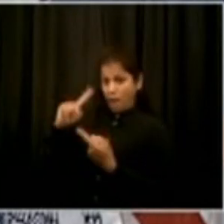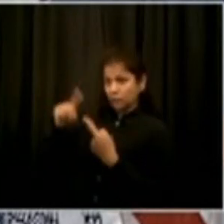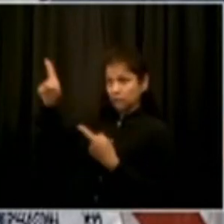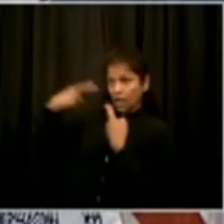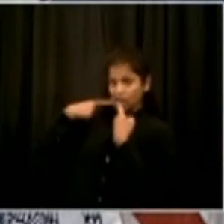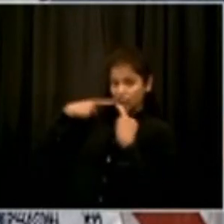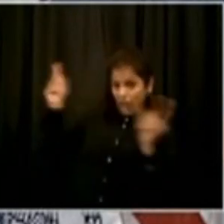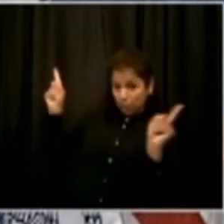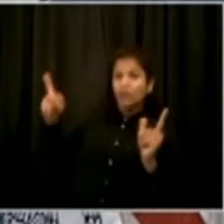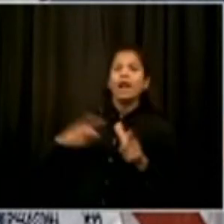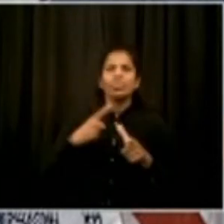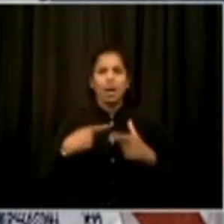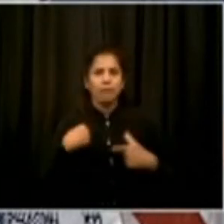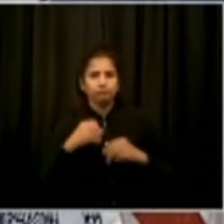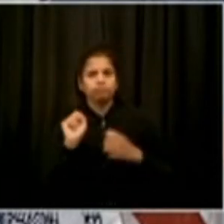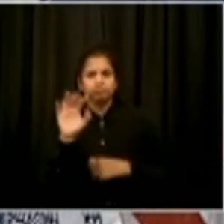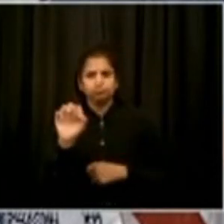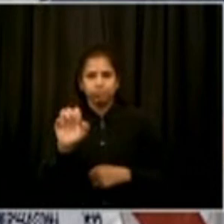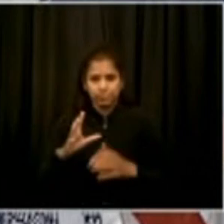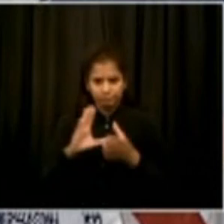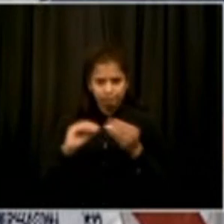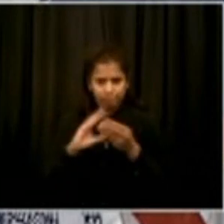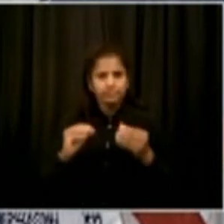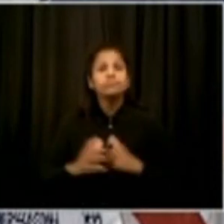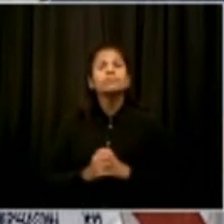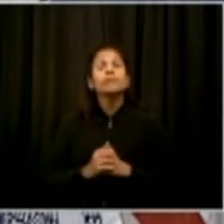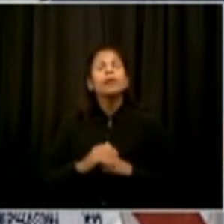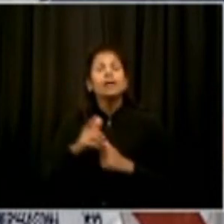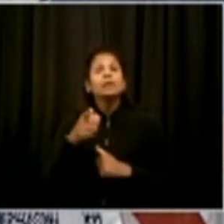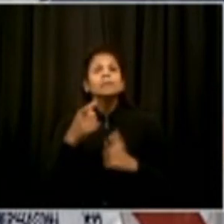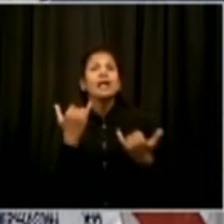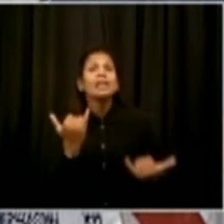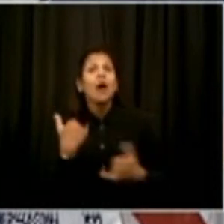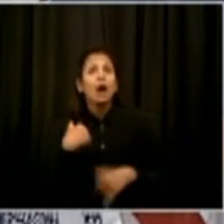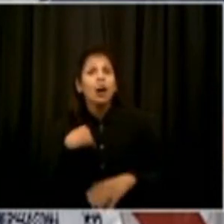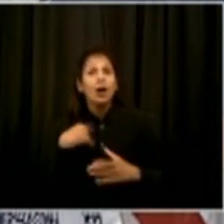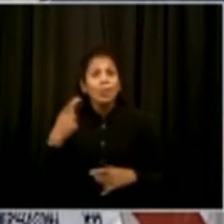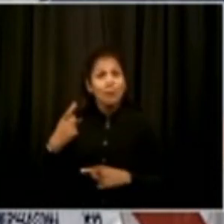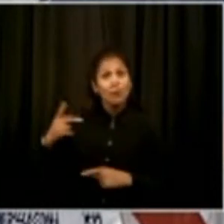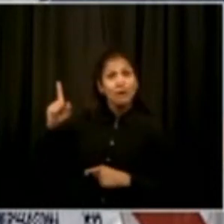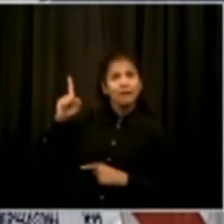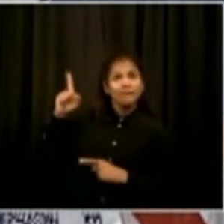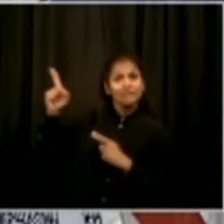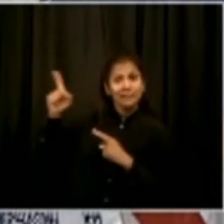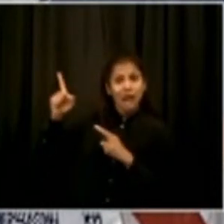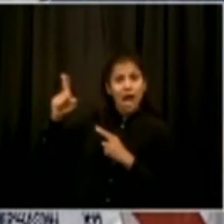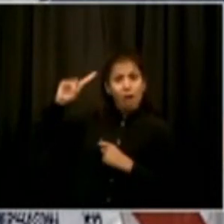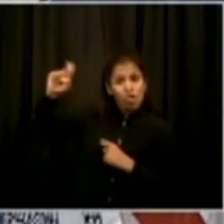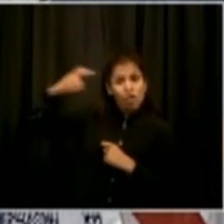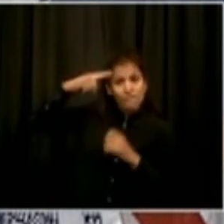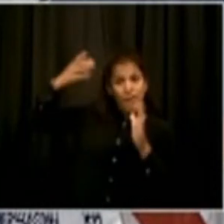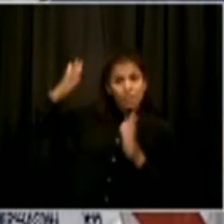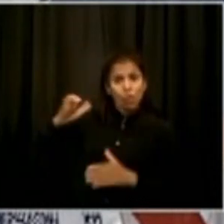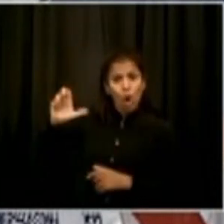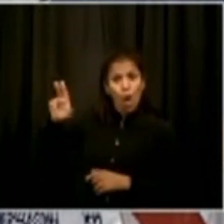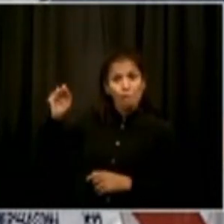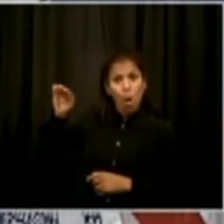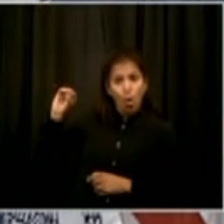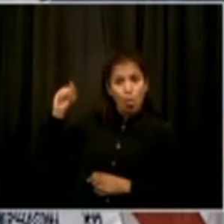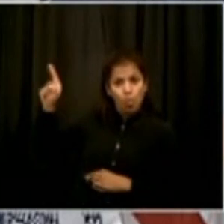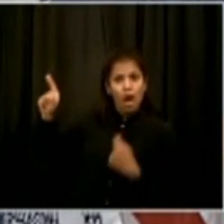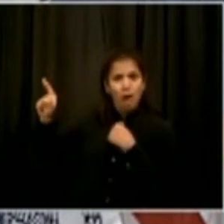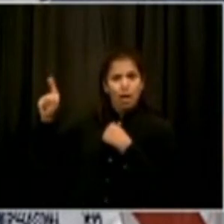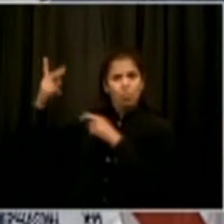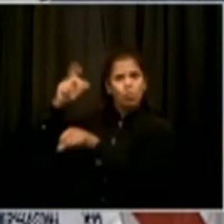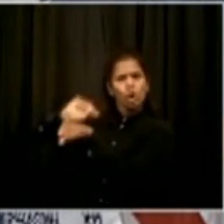crisis. There's been real unity on the notion that we were going to be very careful and tough in deciding when to proceed